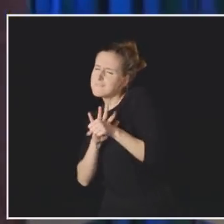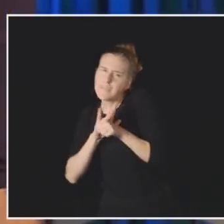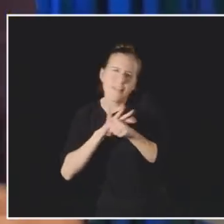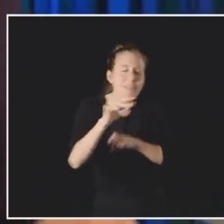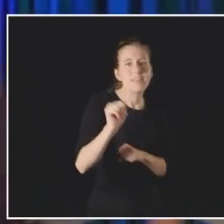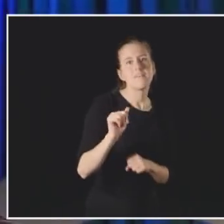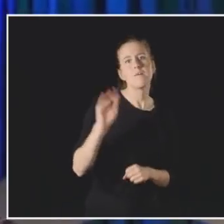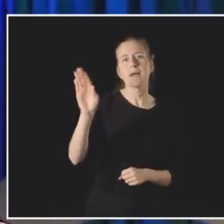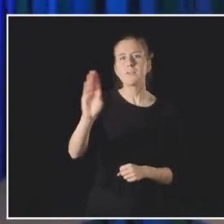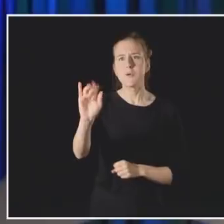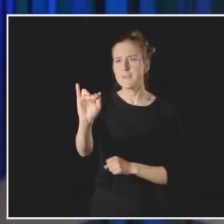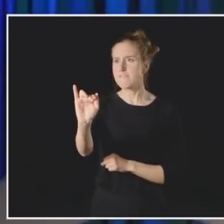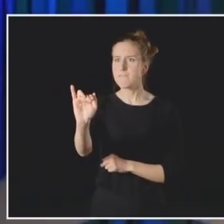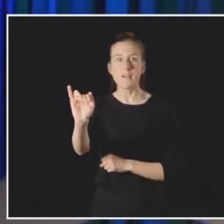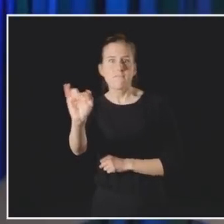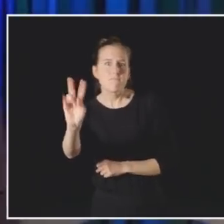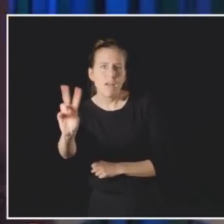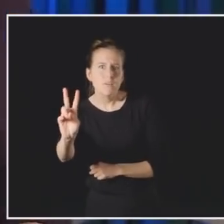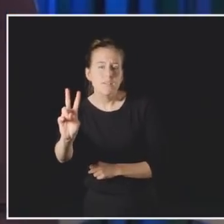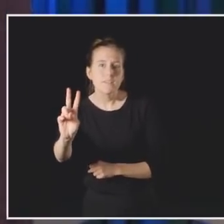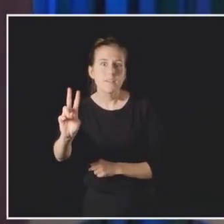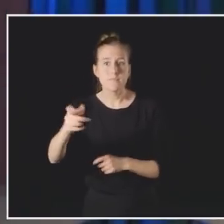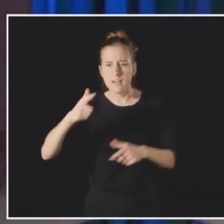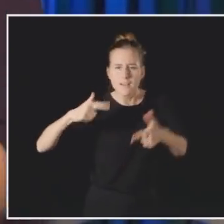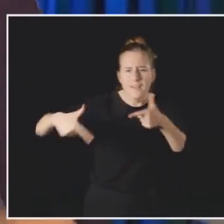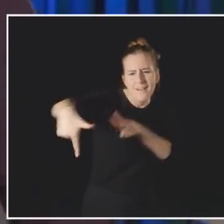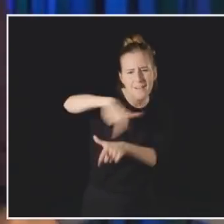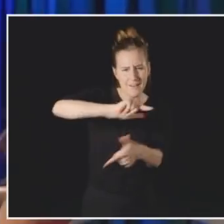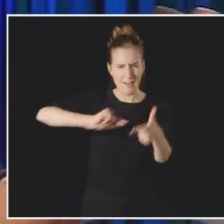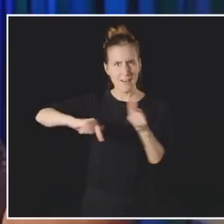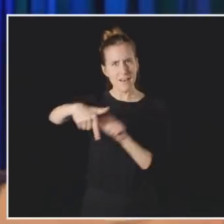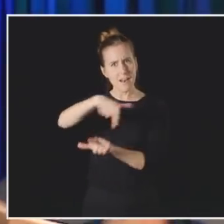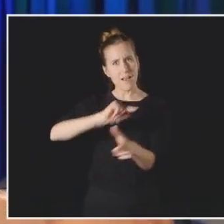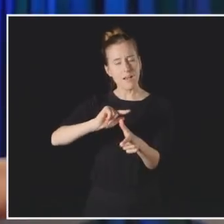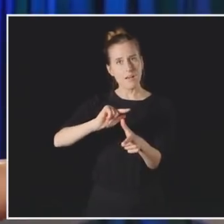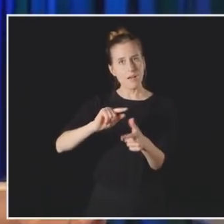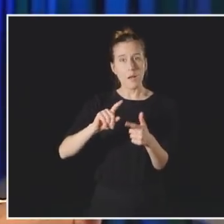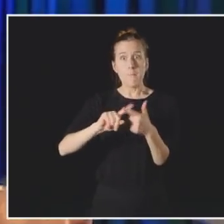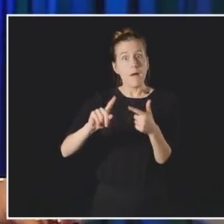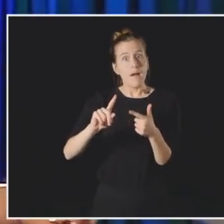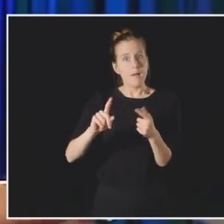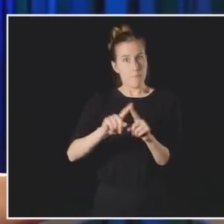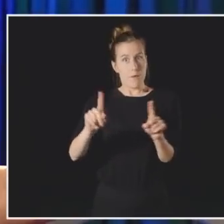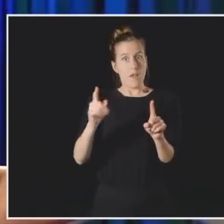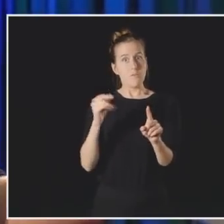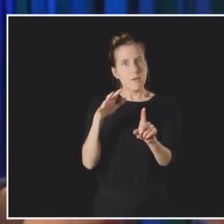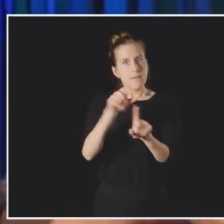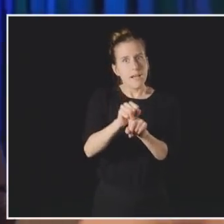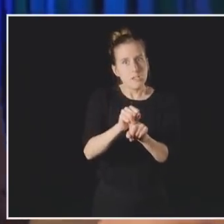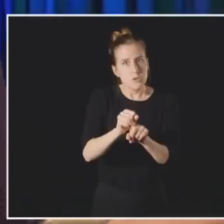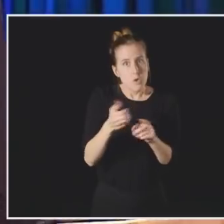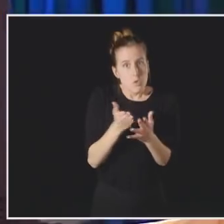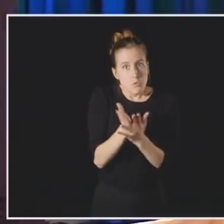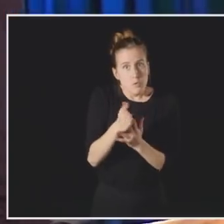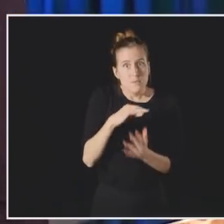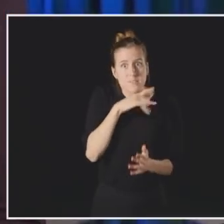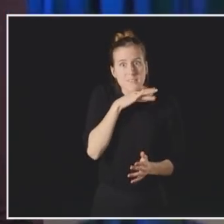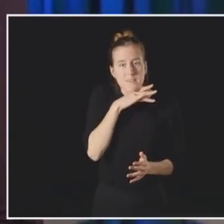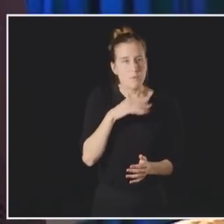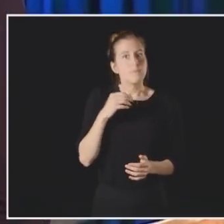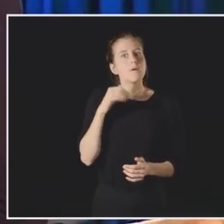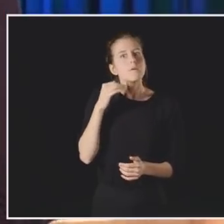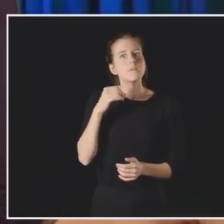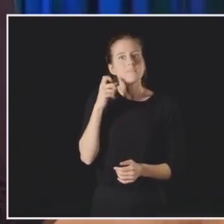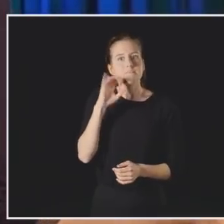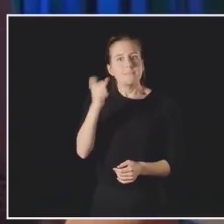surrounded by bacteria and viruses that we readily transmit to each other. But the ones we get through sex, we perceive